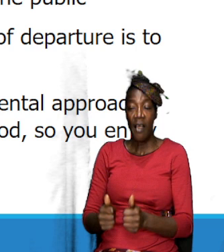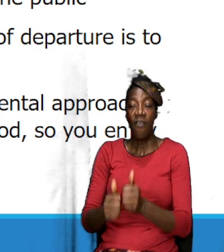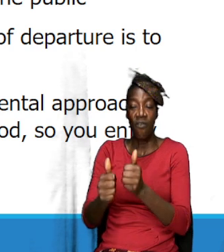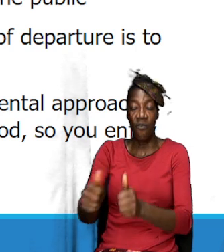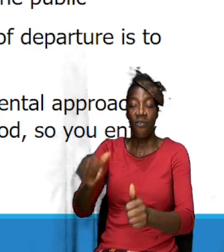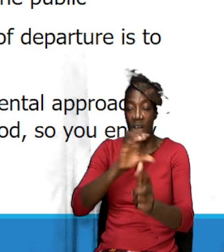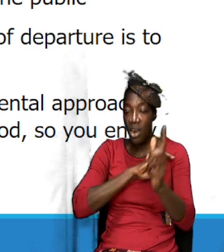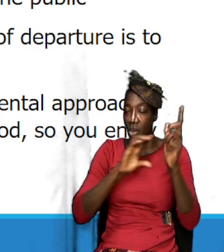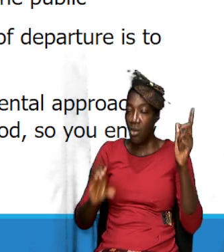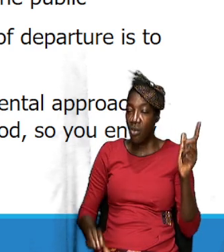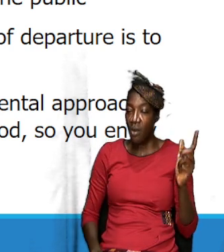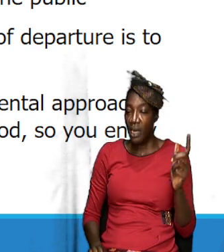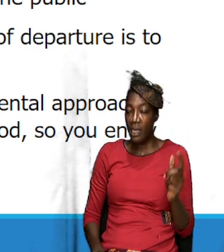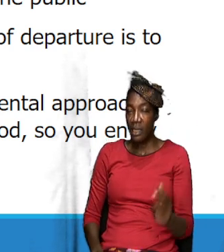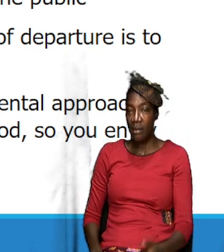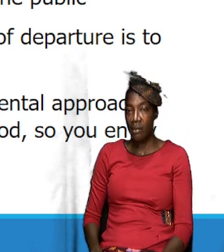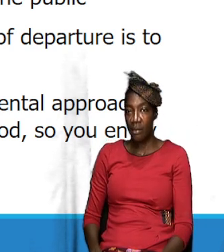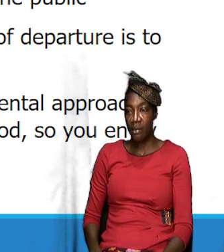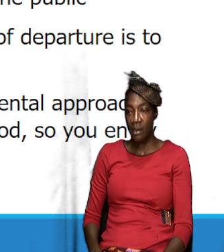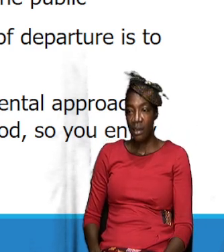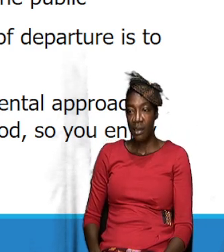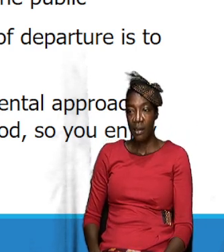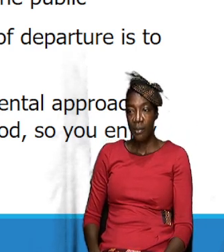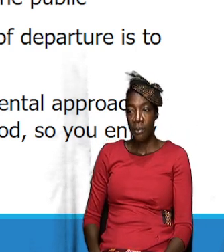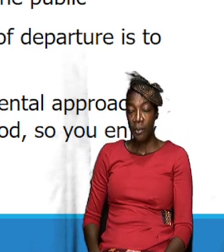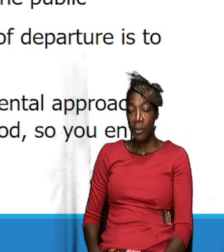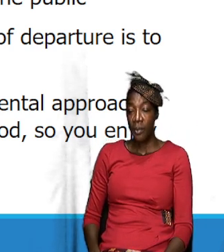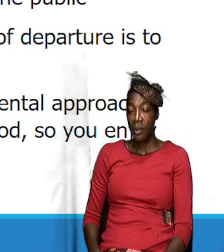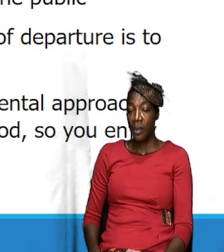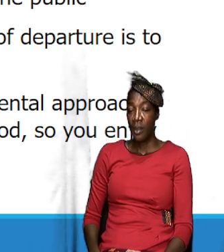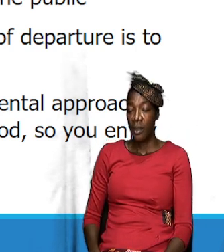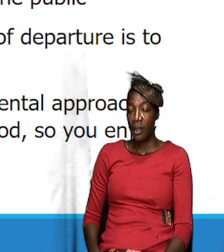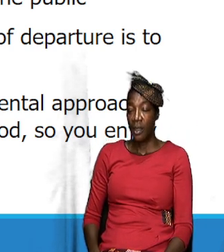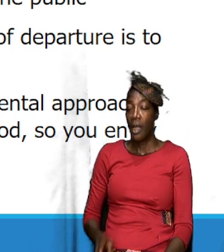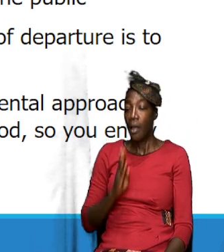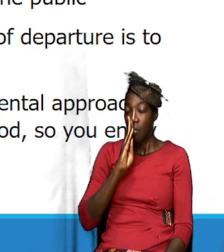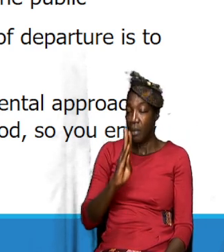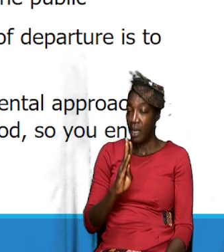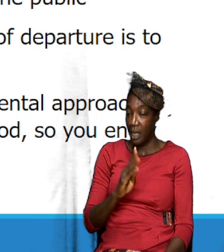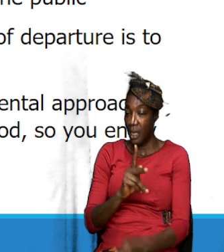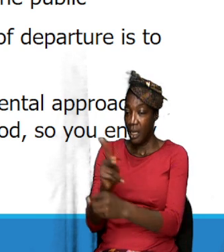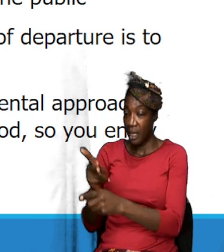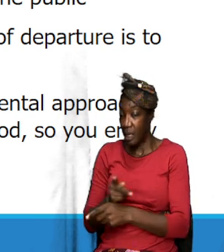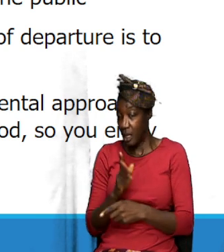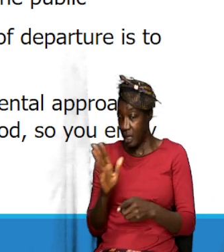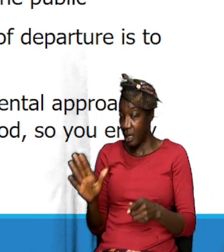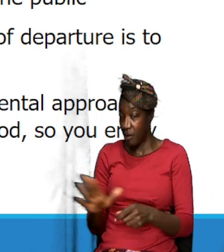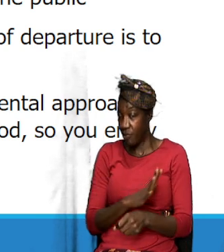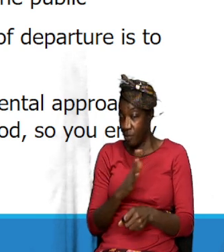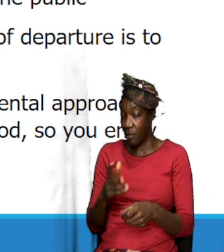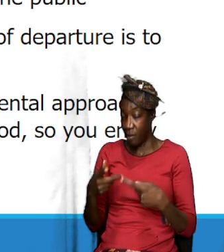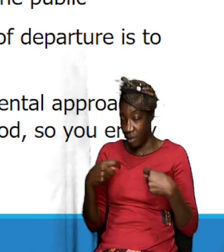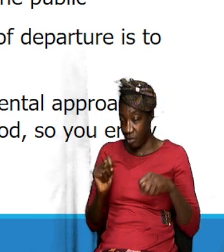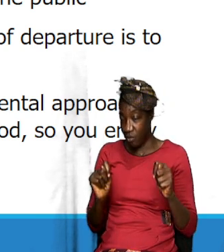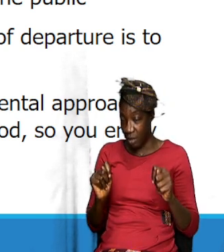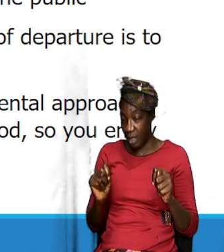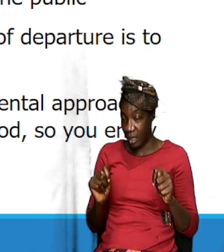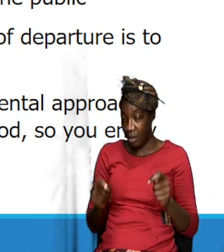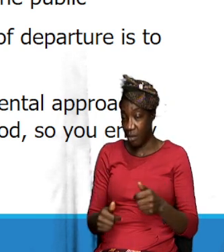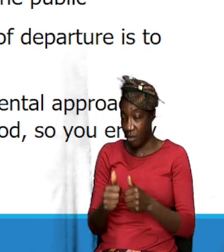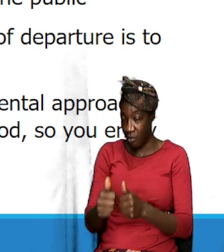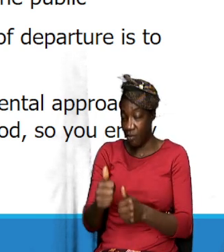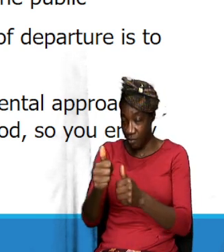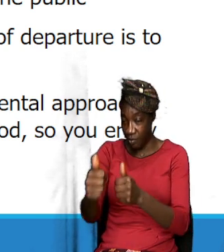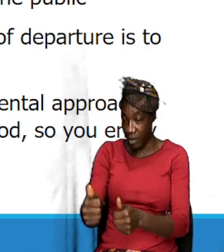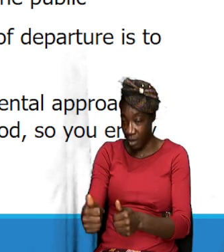if we are not careful, we should be careful as we try and imitate or try